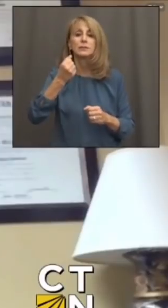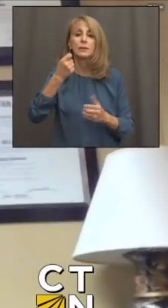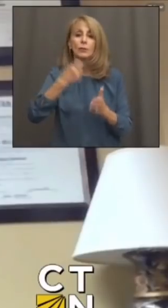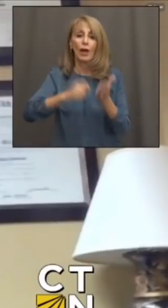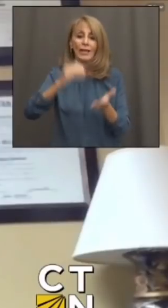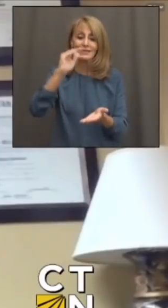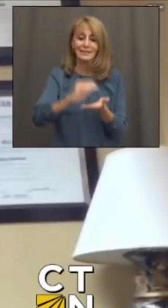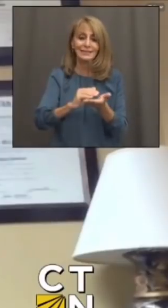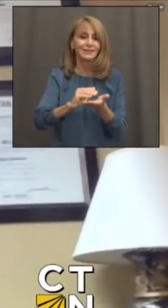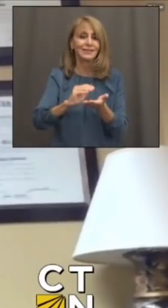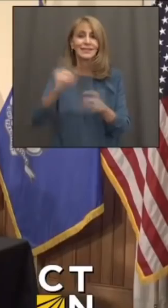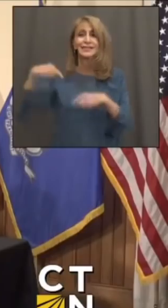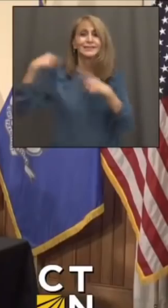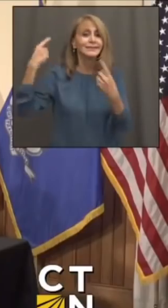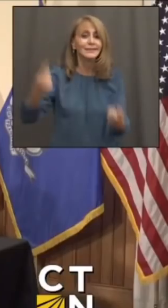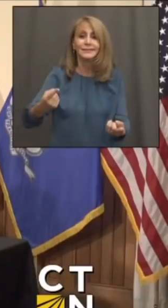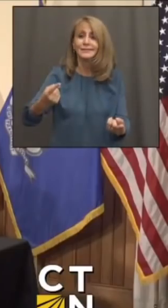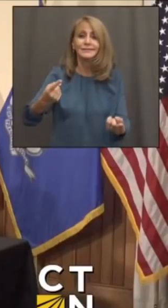history of Connecticut.